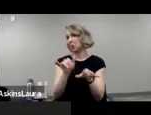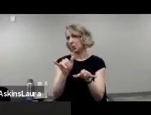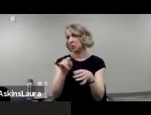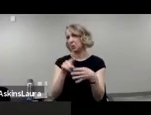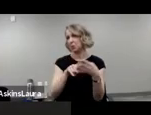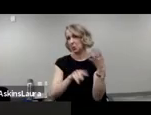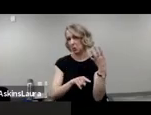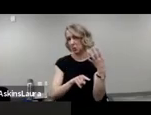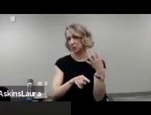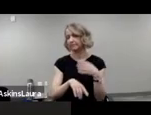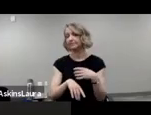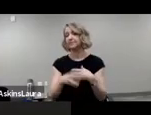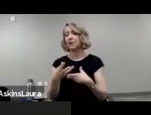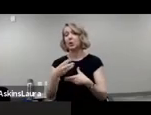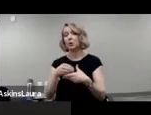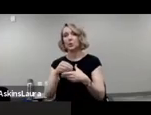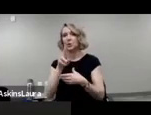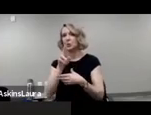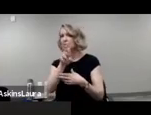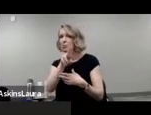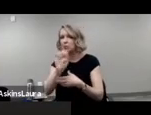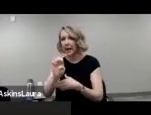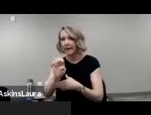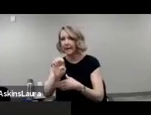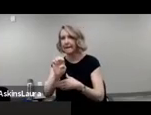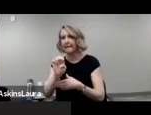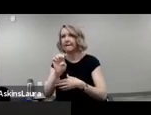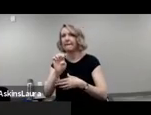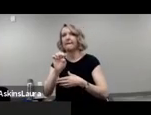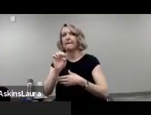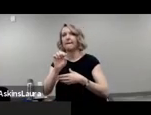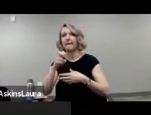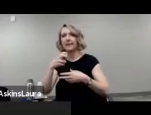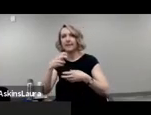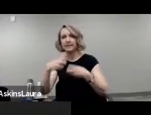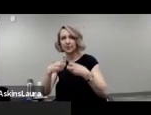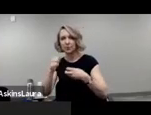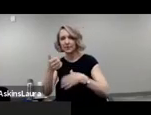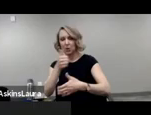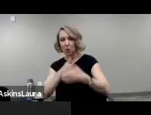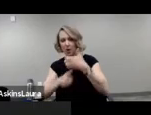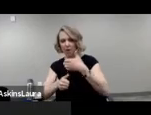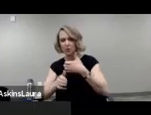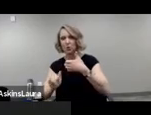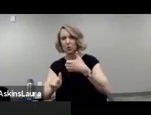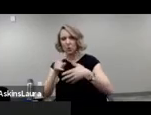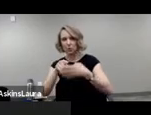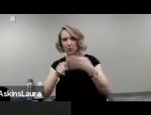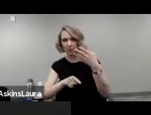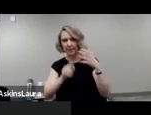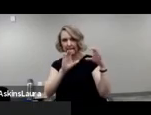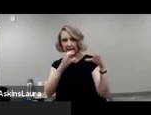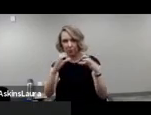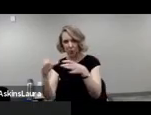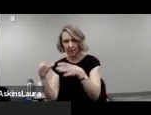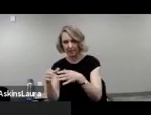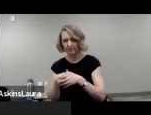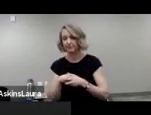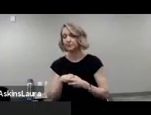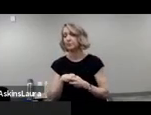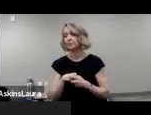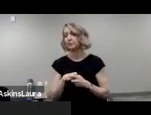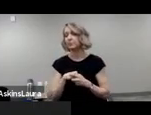rarer syndromes that fall under this category. The way that